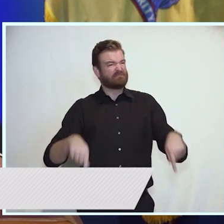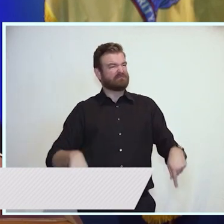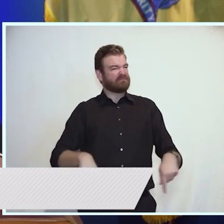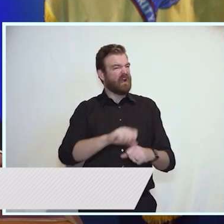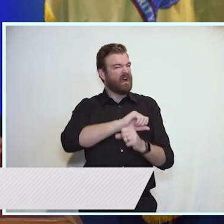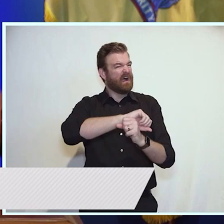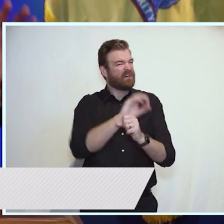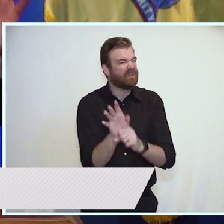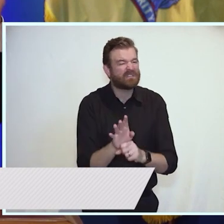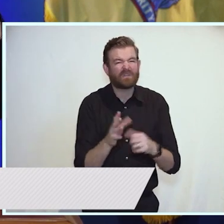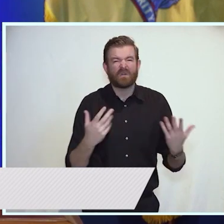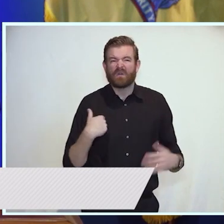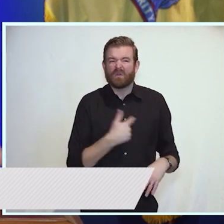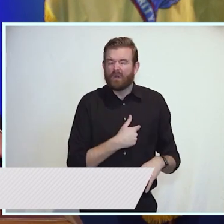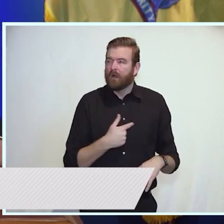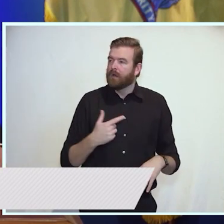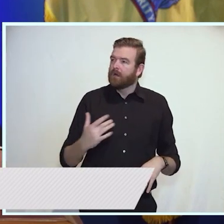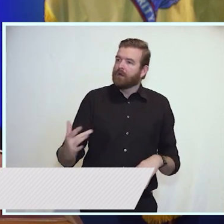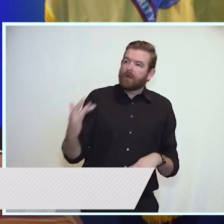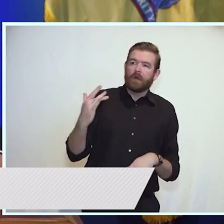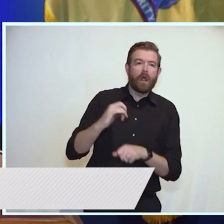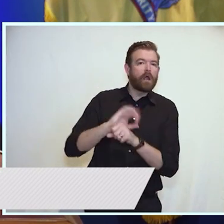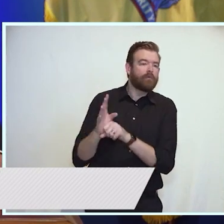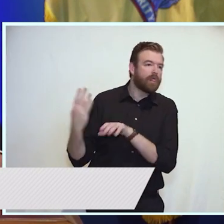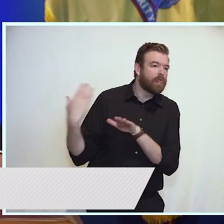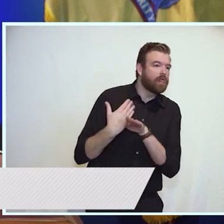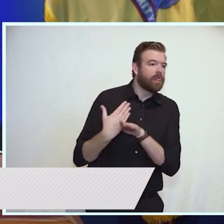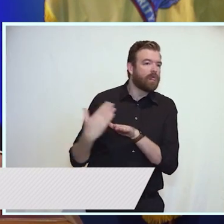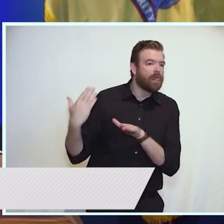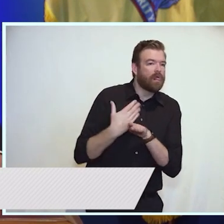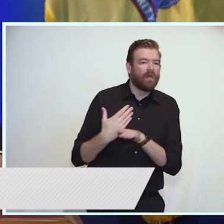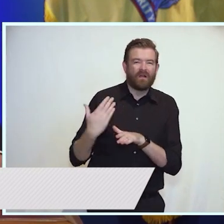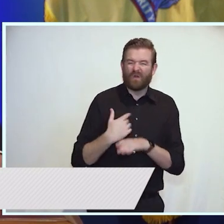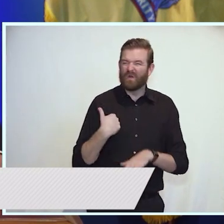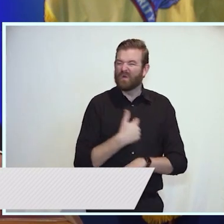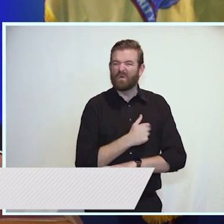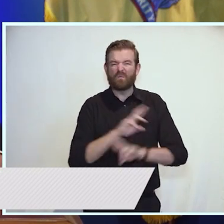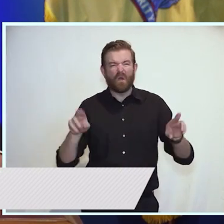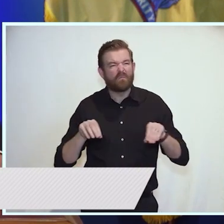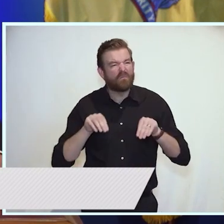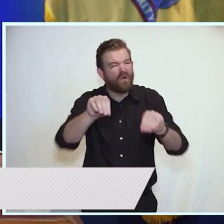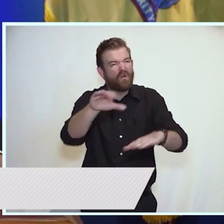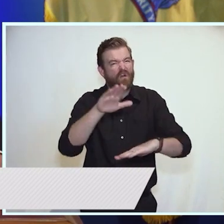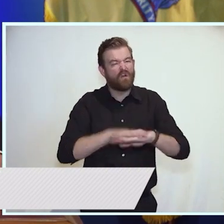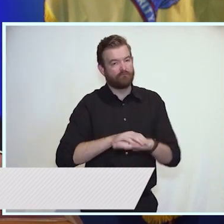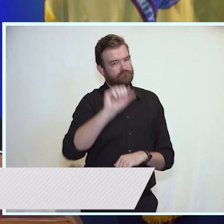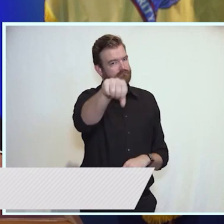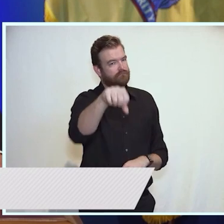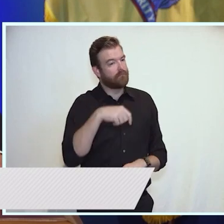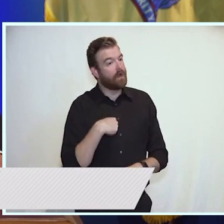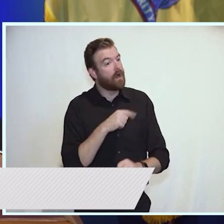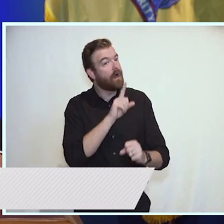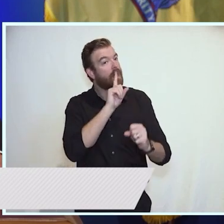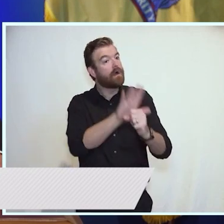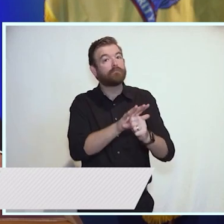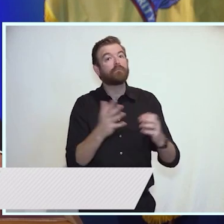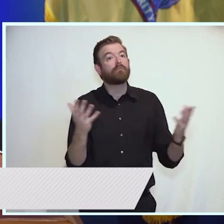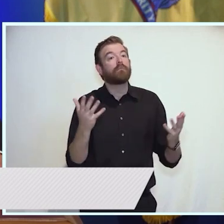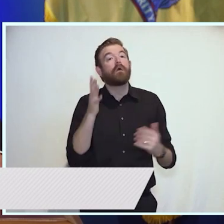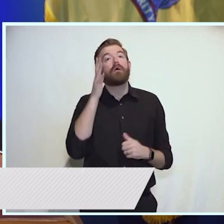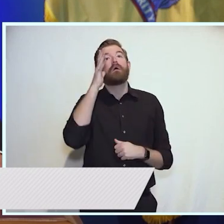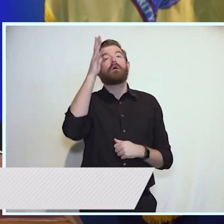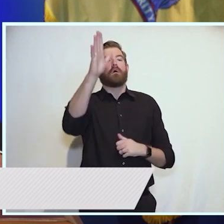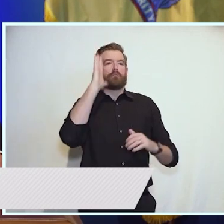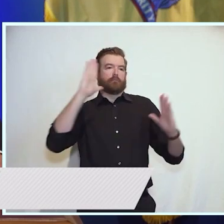do. We're all ready to get on with our lives. And I am committed to seeing us get there. To schools where our kids'